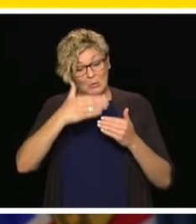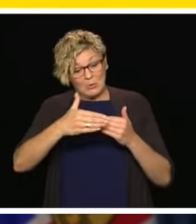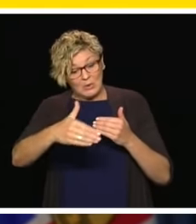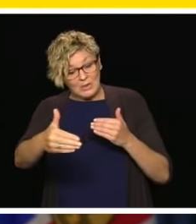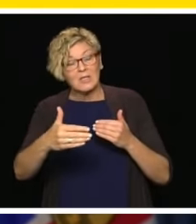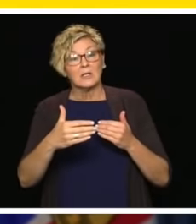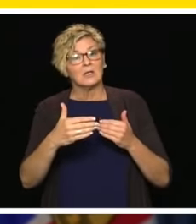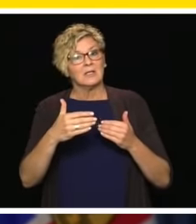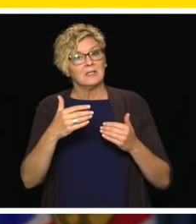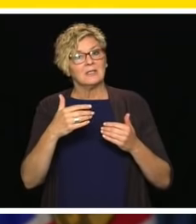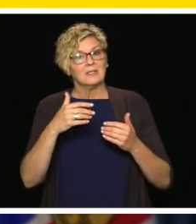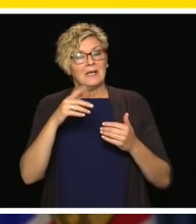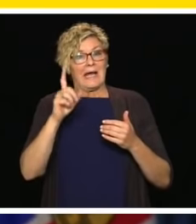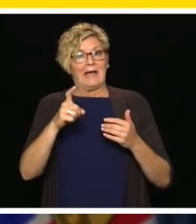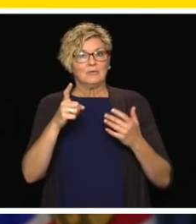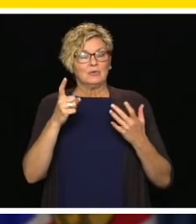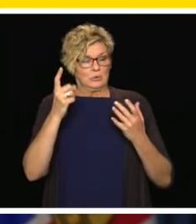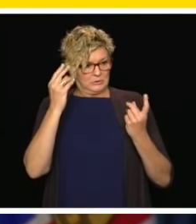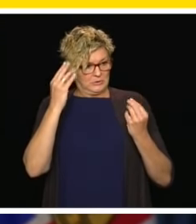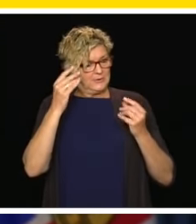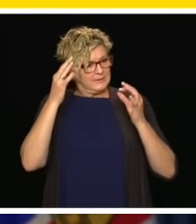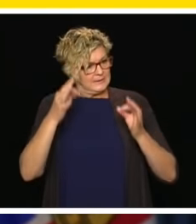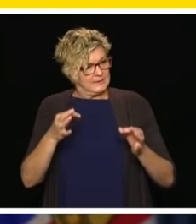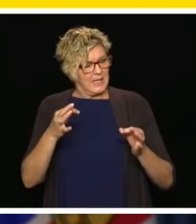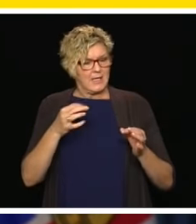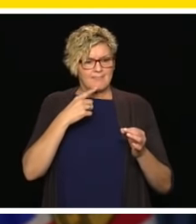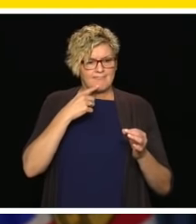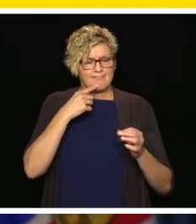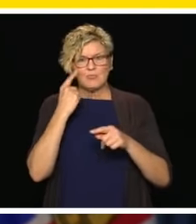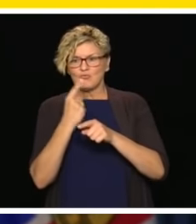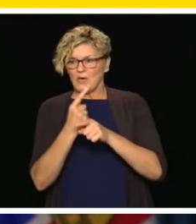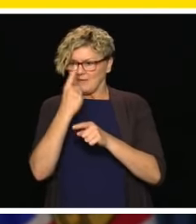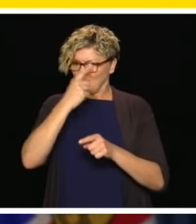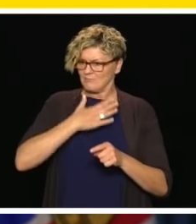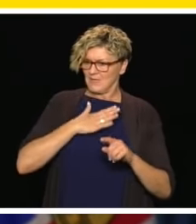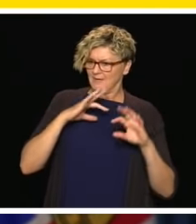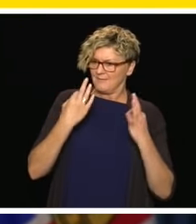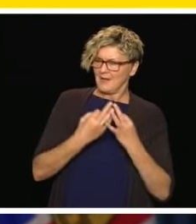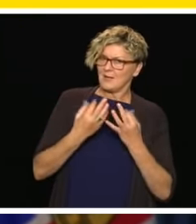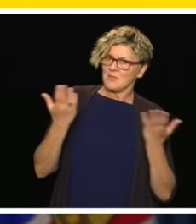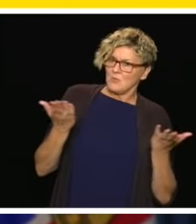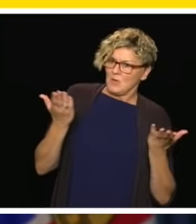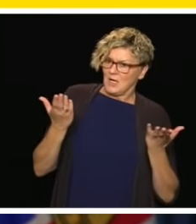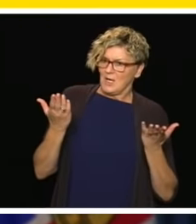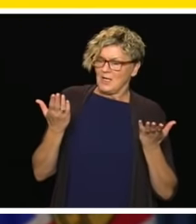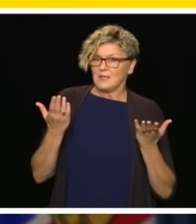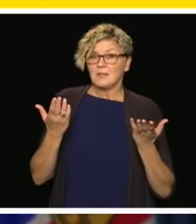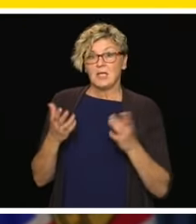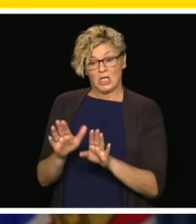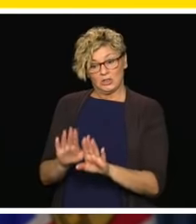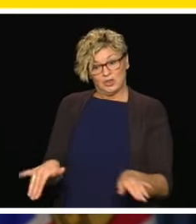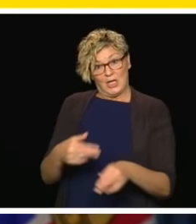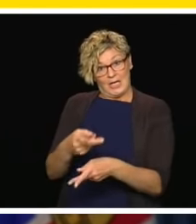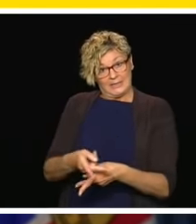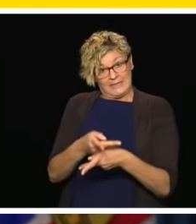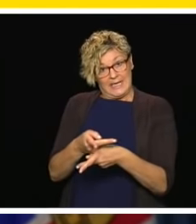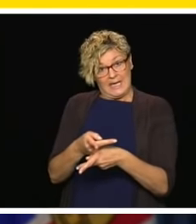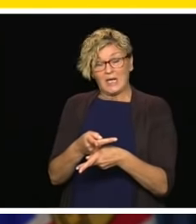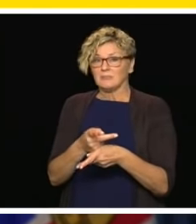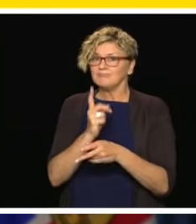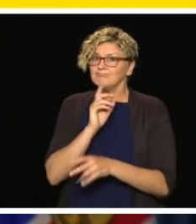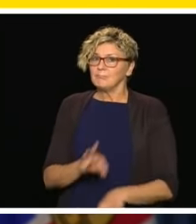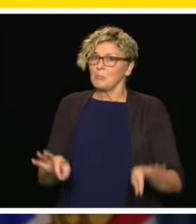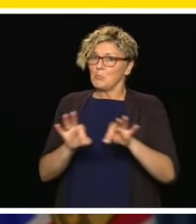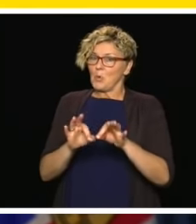be a lot of decisions involved trying to do our best to decide what's right for our families. And child care has really been an important